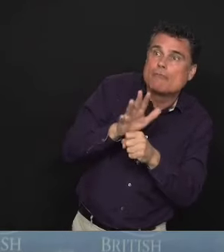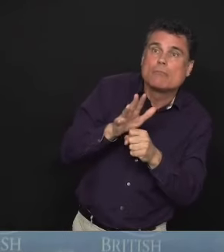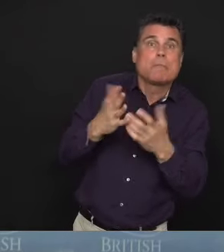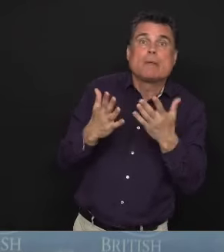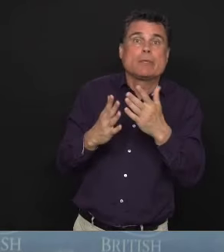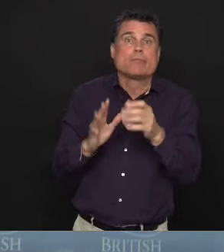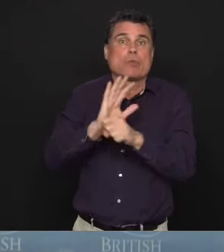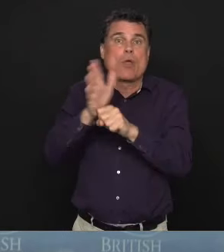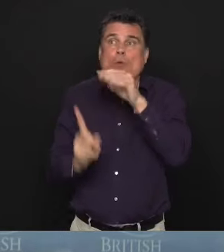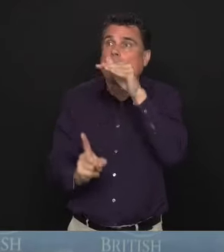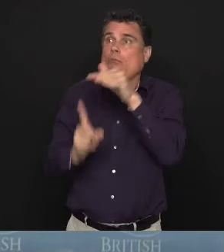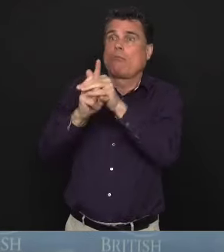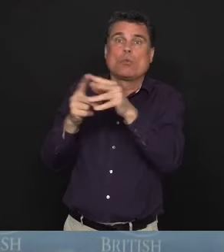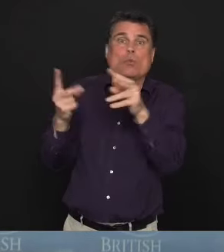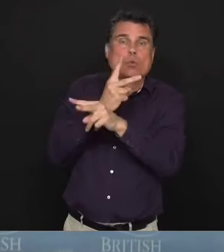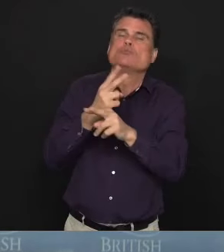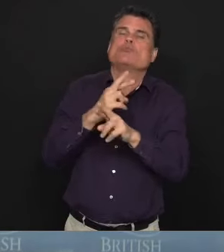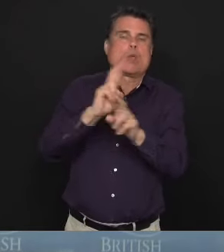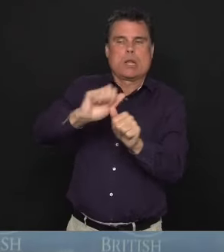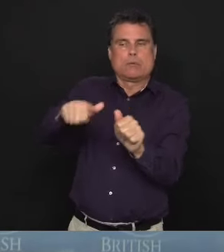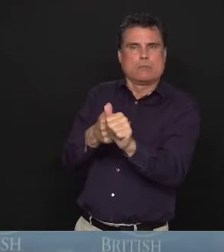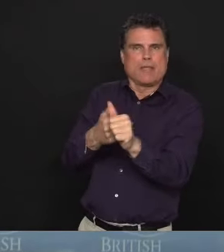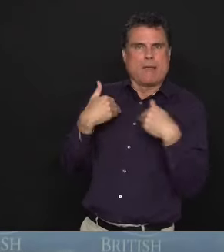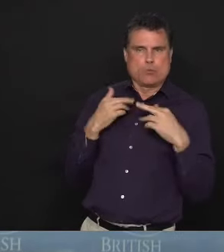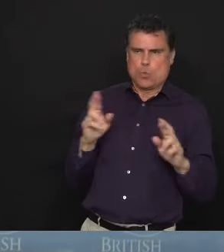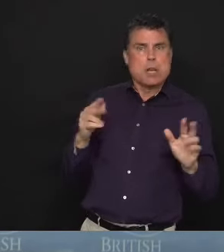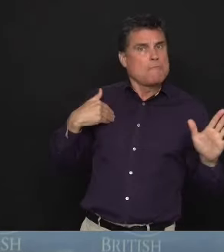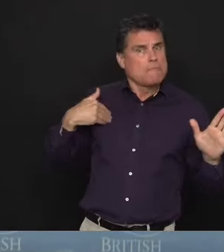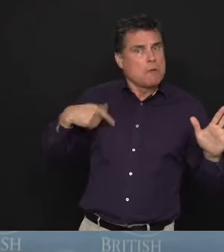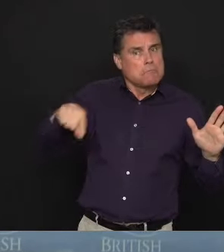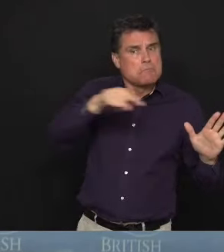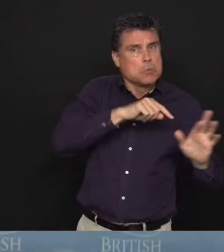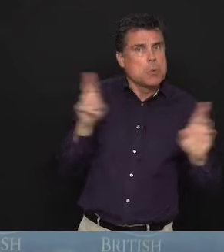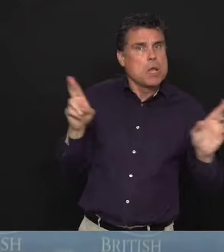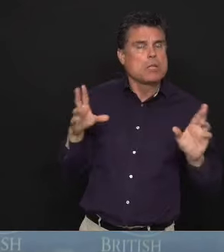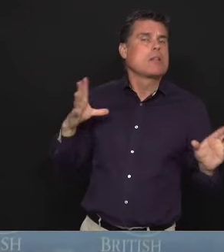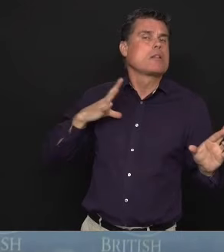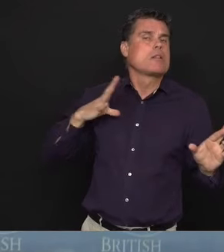Thank you, Craig McCulloch, KMKX Radio. Go ahead, please.